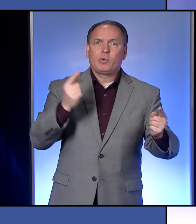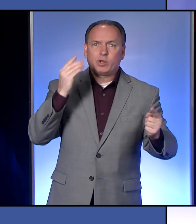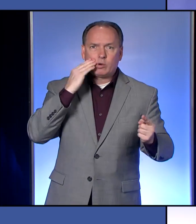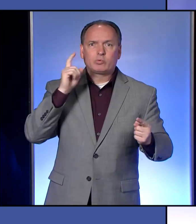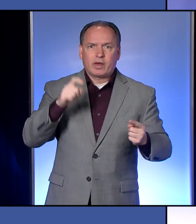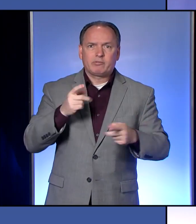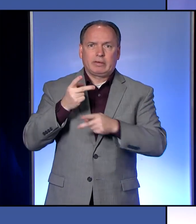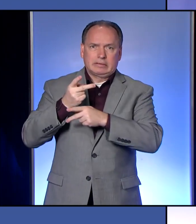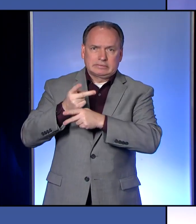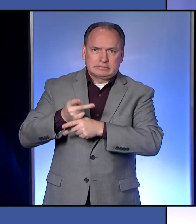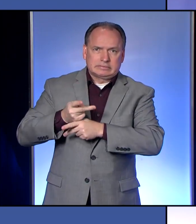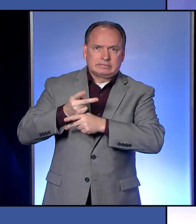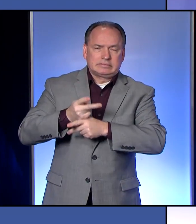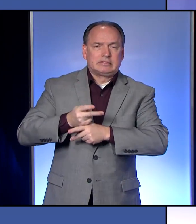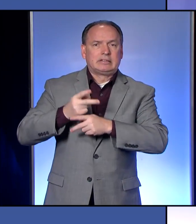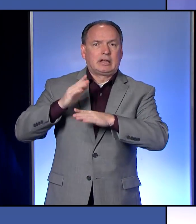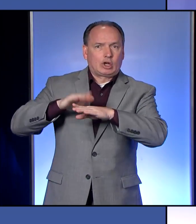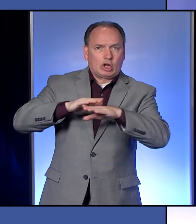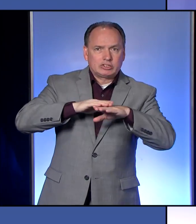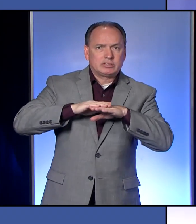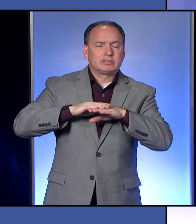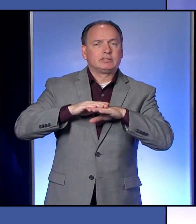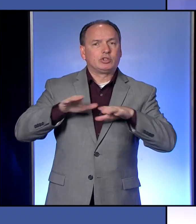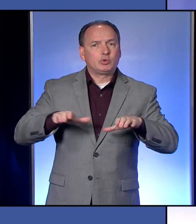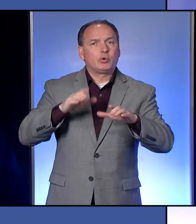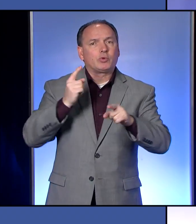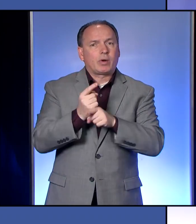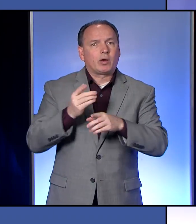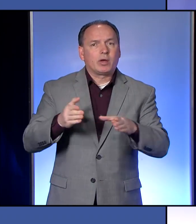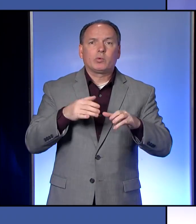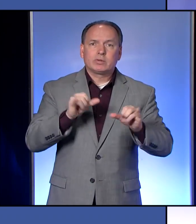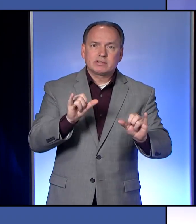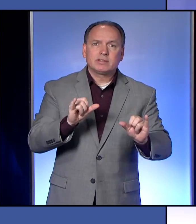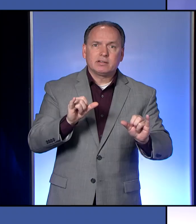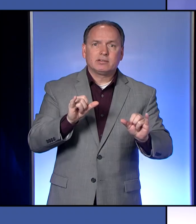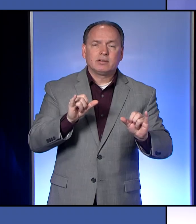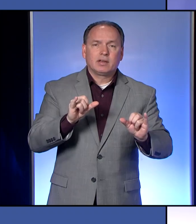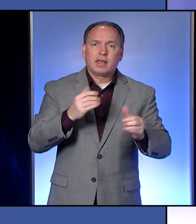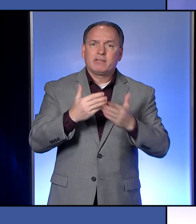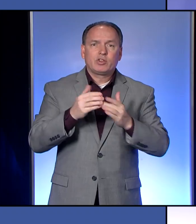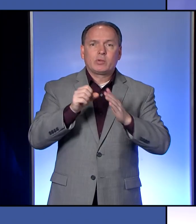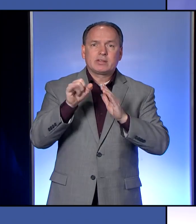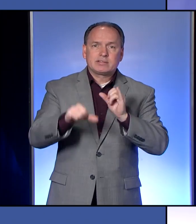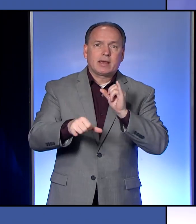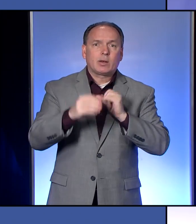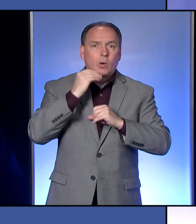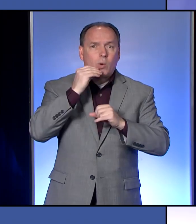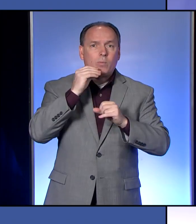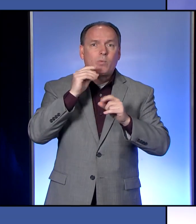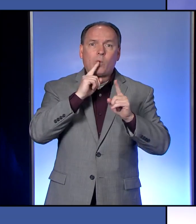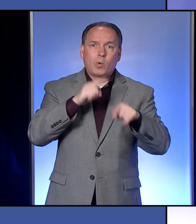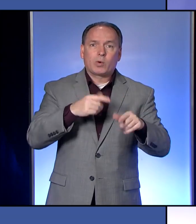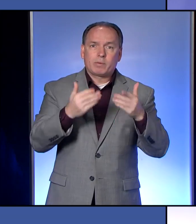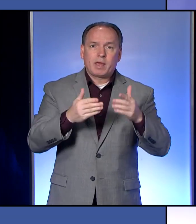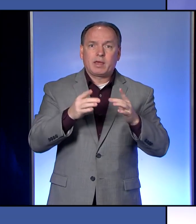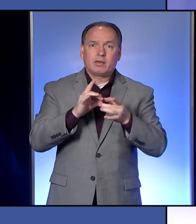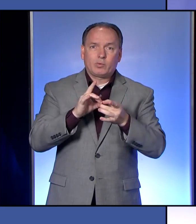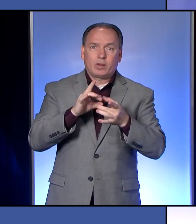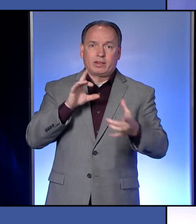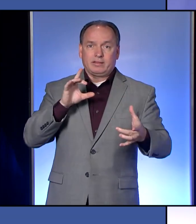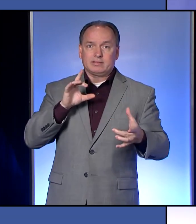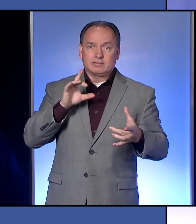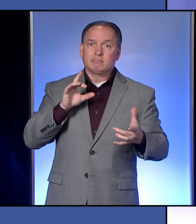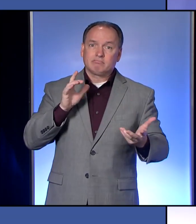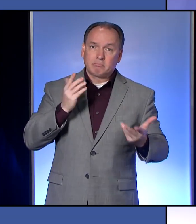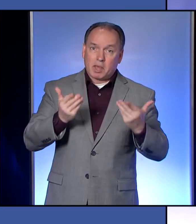and we have to do this the right way. And we're going to still, even though the stay at home order may be lifted, I'm still